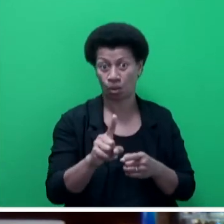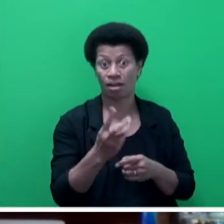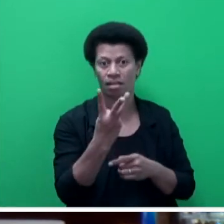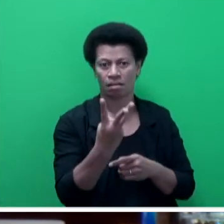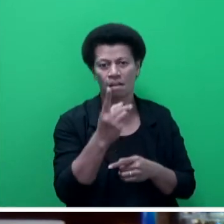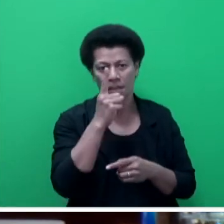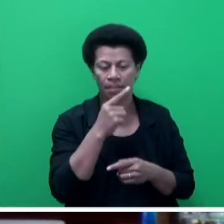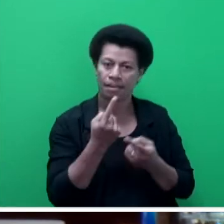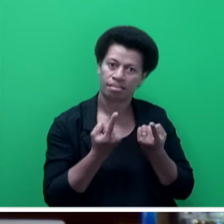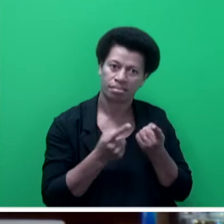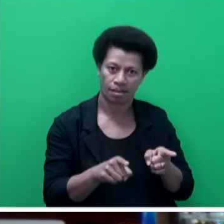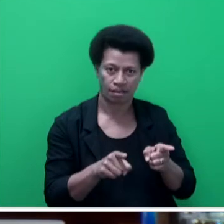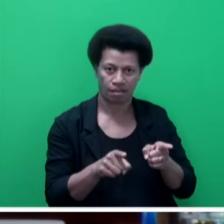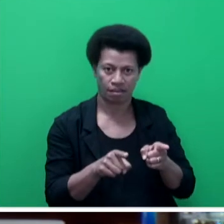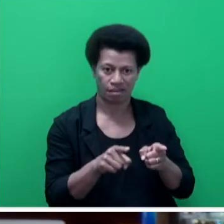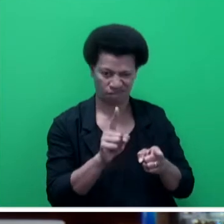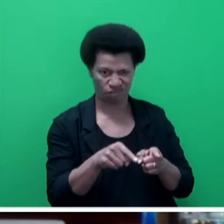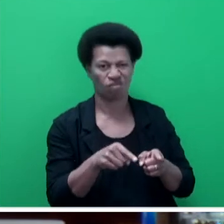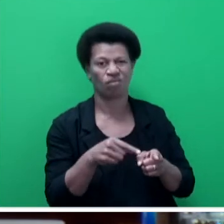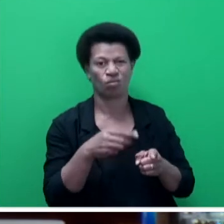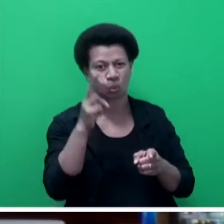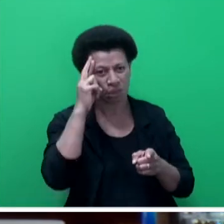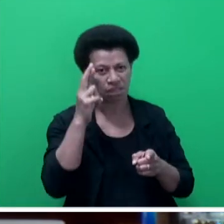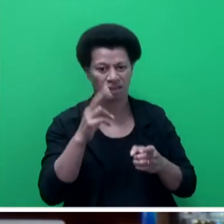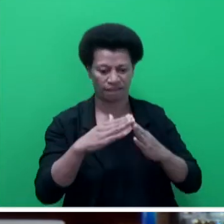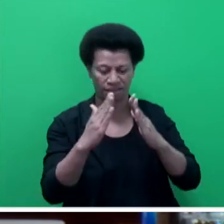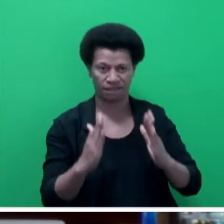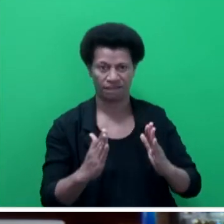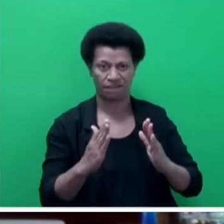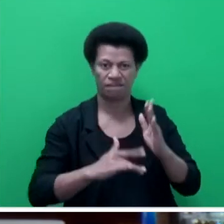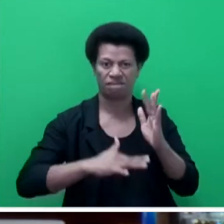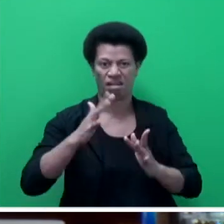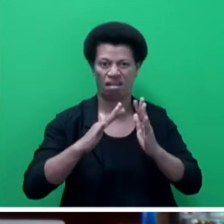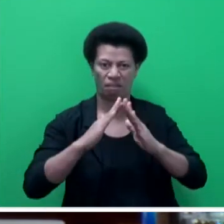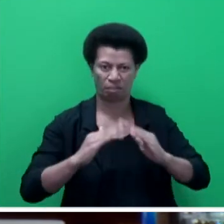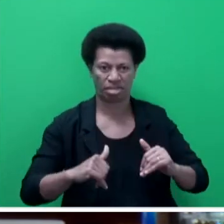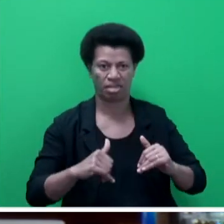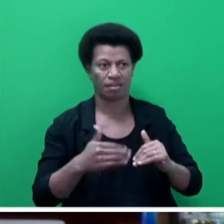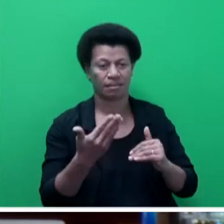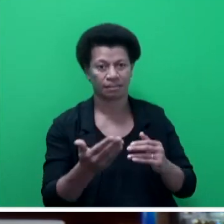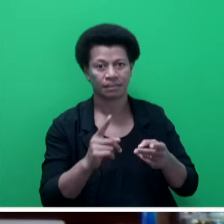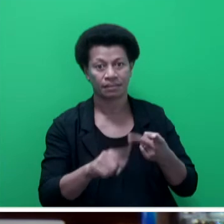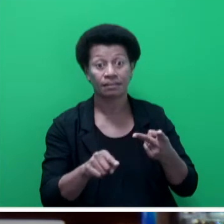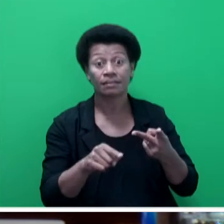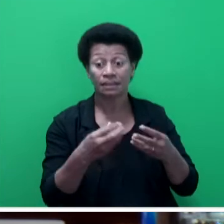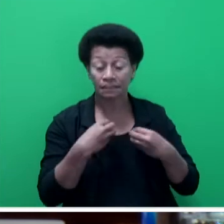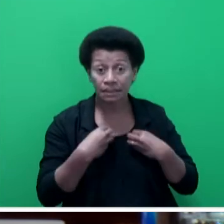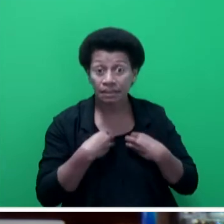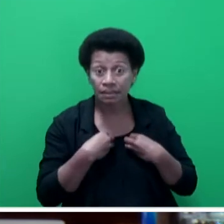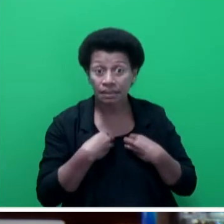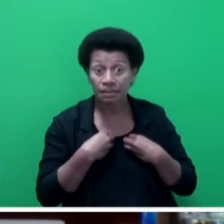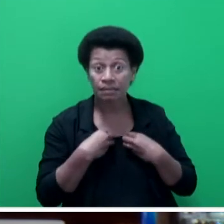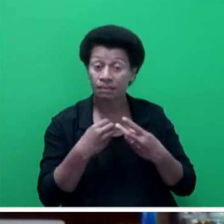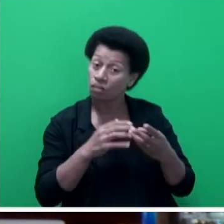as a result of house fire. The effects are devastating to families and businesses and collectively can be substantial.